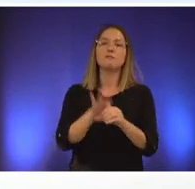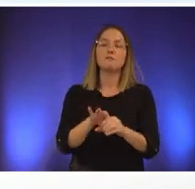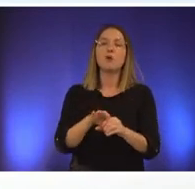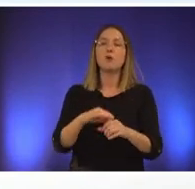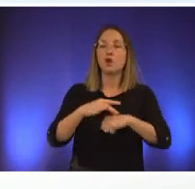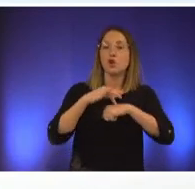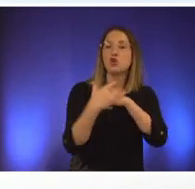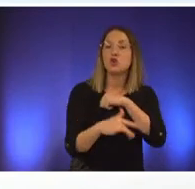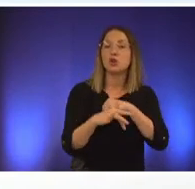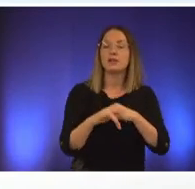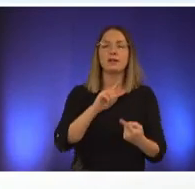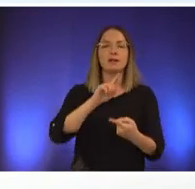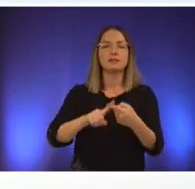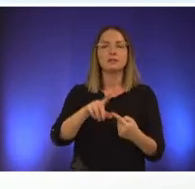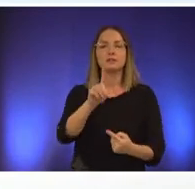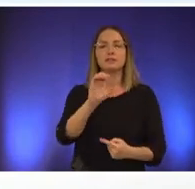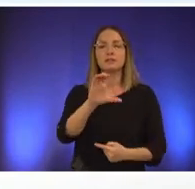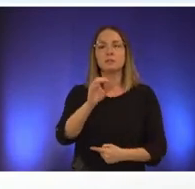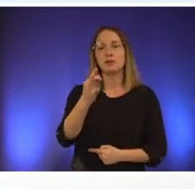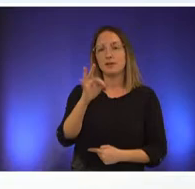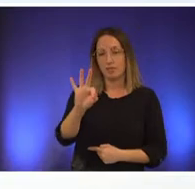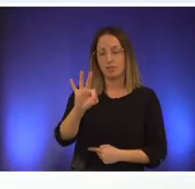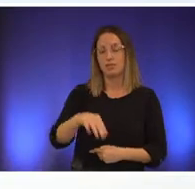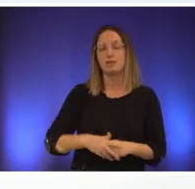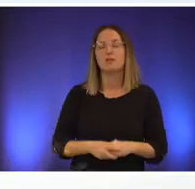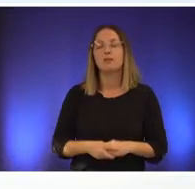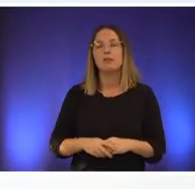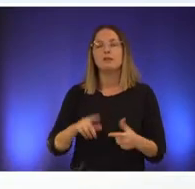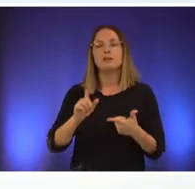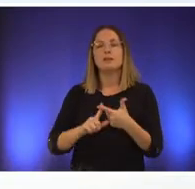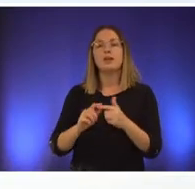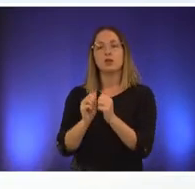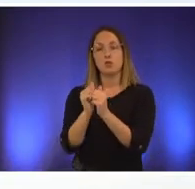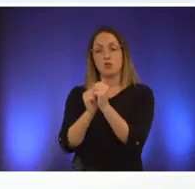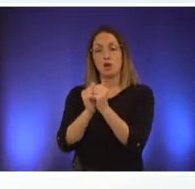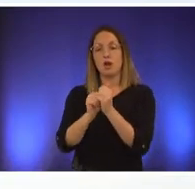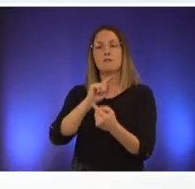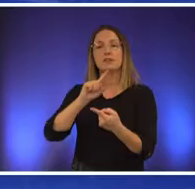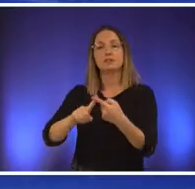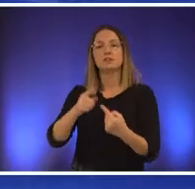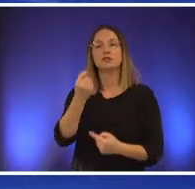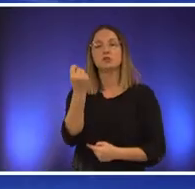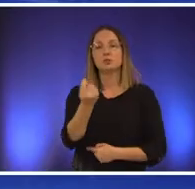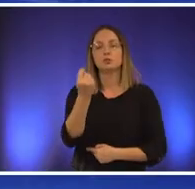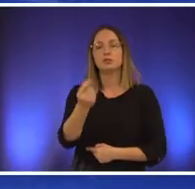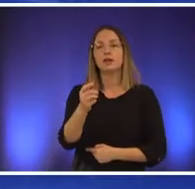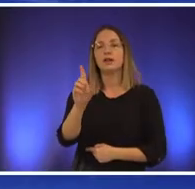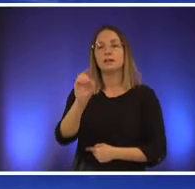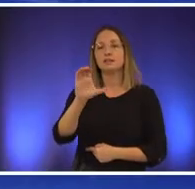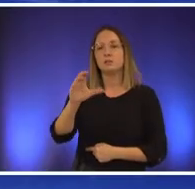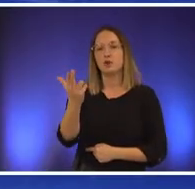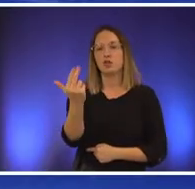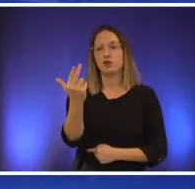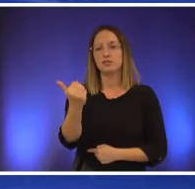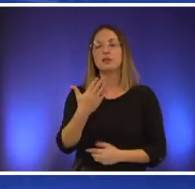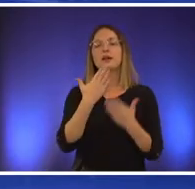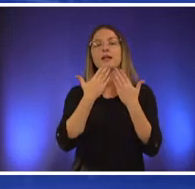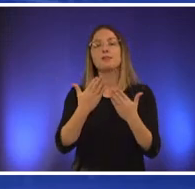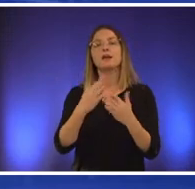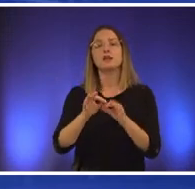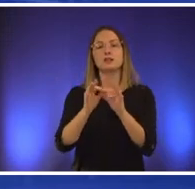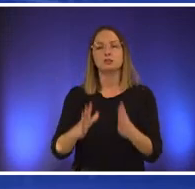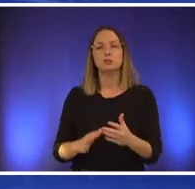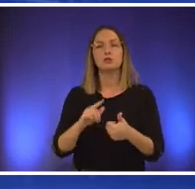the runoff election is tuesday december 13th i'd also like to thank our sign language interpreters sarah